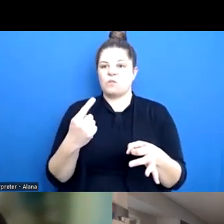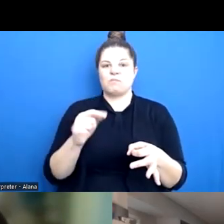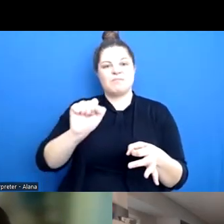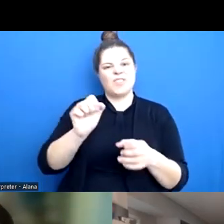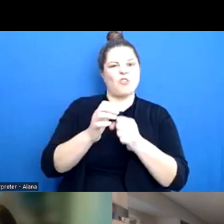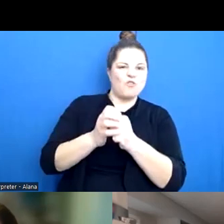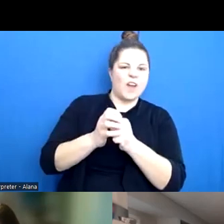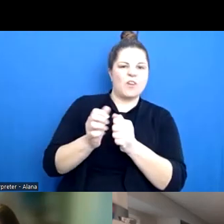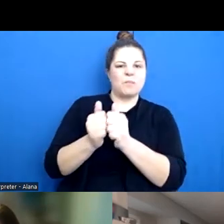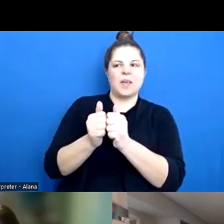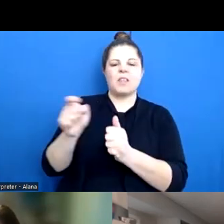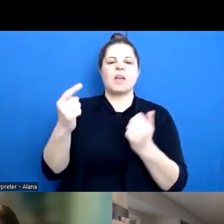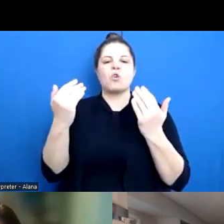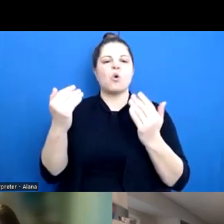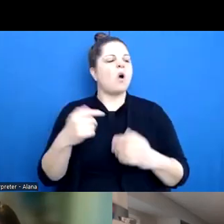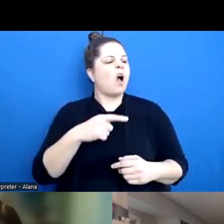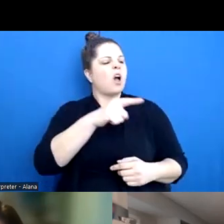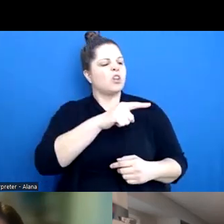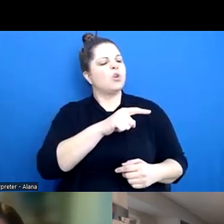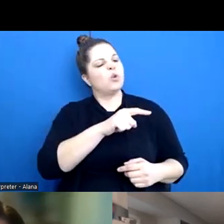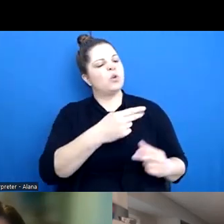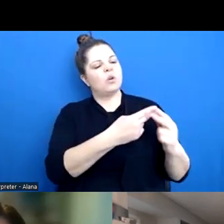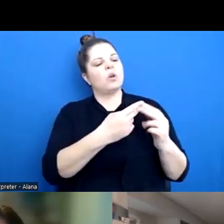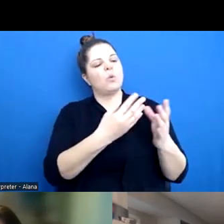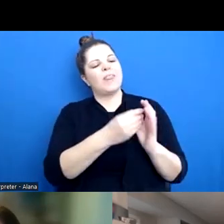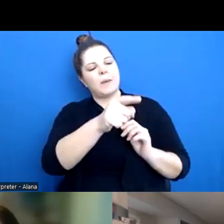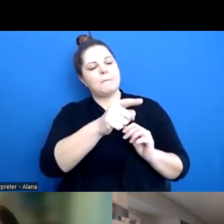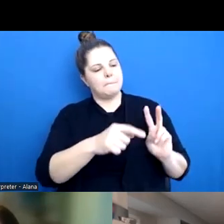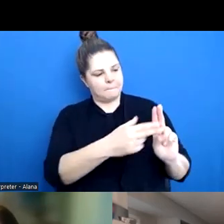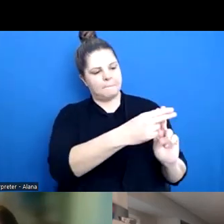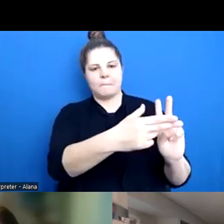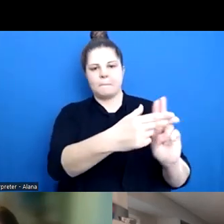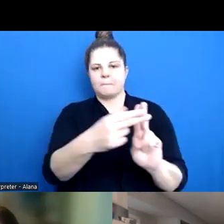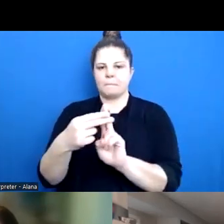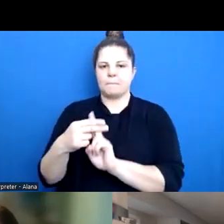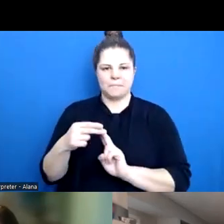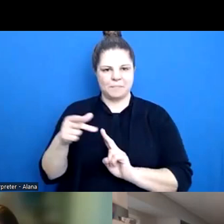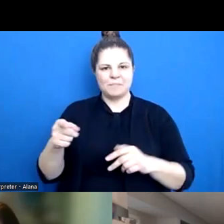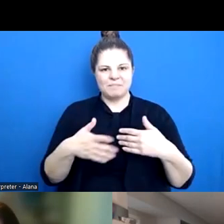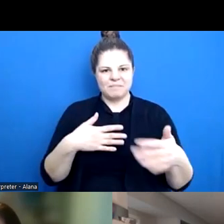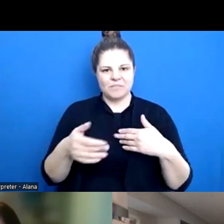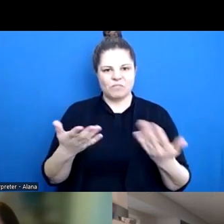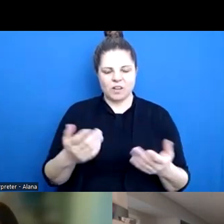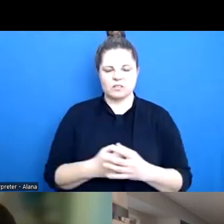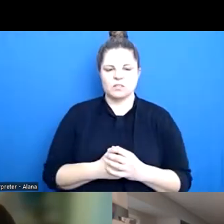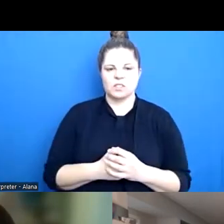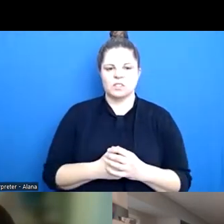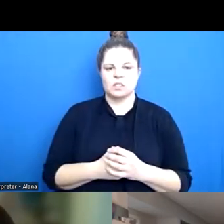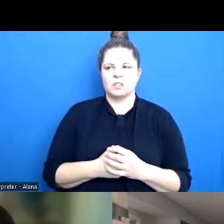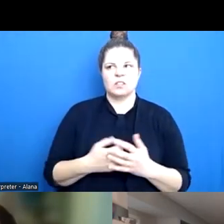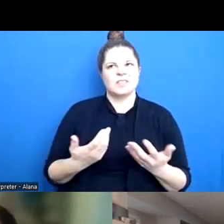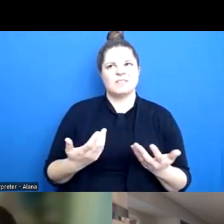sort of the cool group amongst the school year. And they just felt completely unable